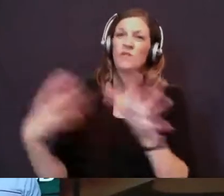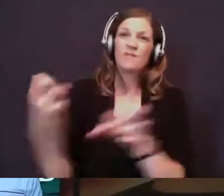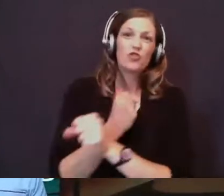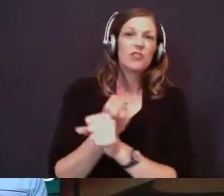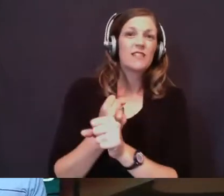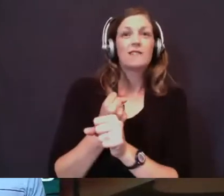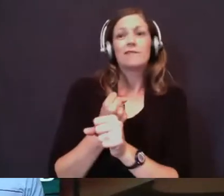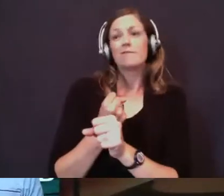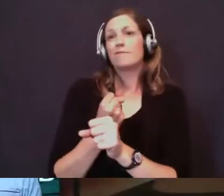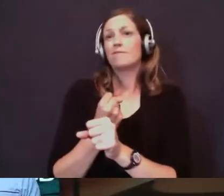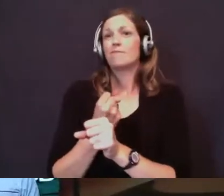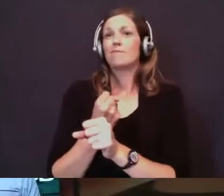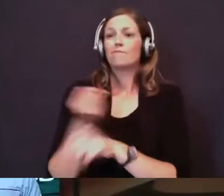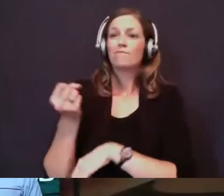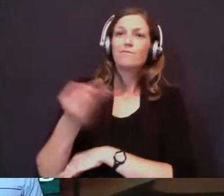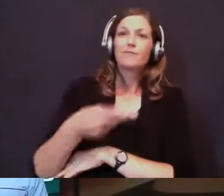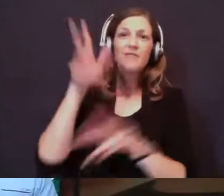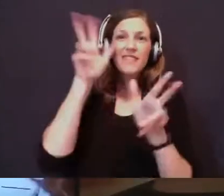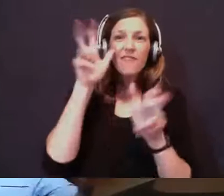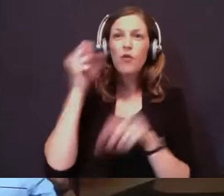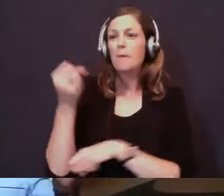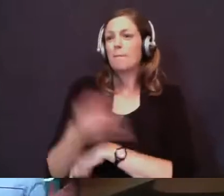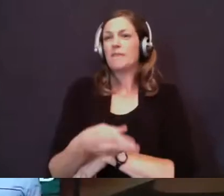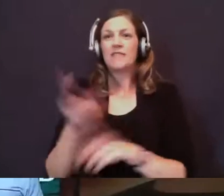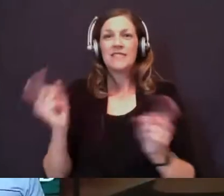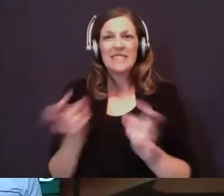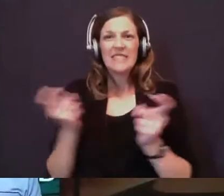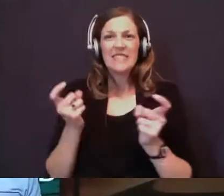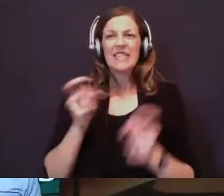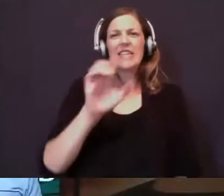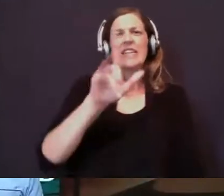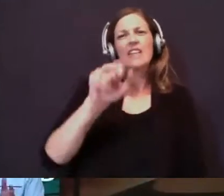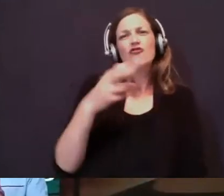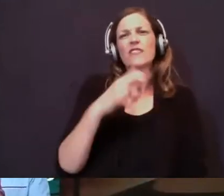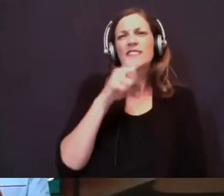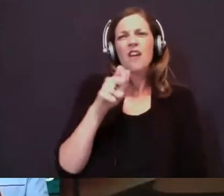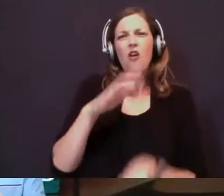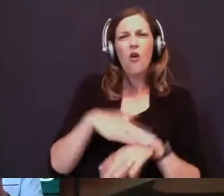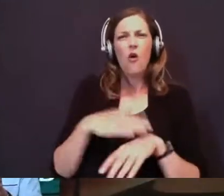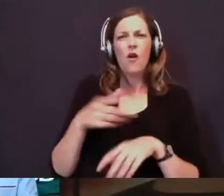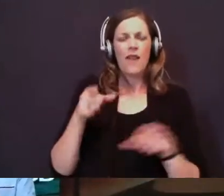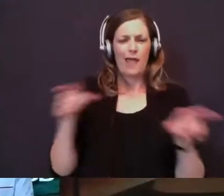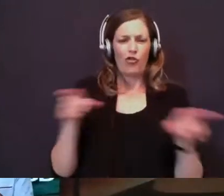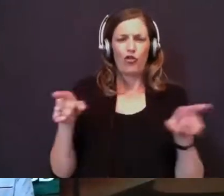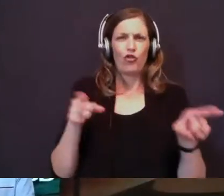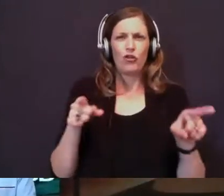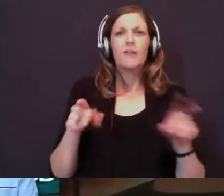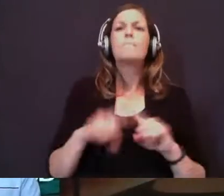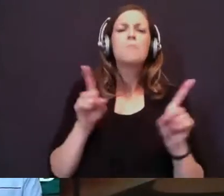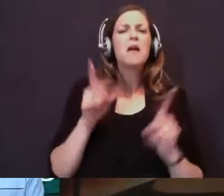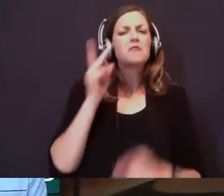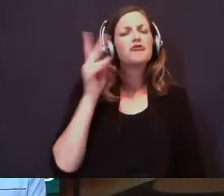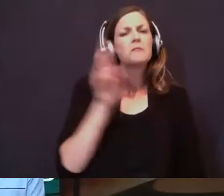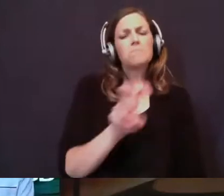over the devil, and over sin. Elijah's not really on either of these extremes. But you see him here walking through the